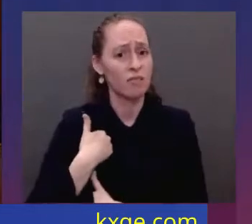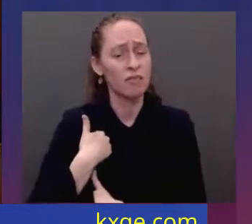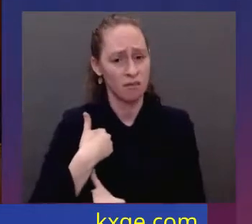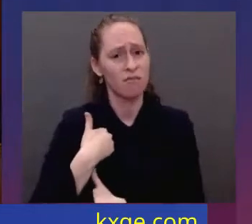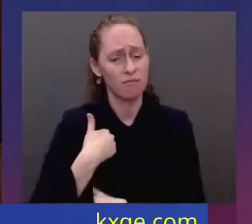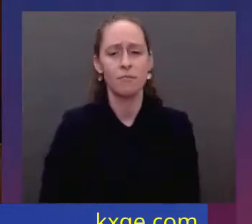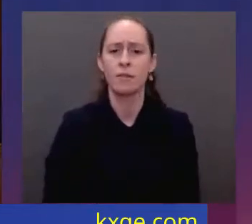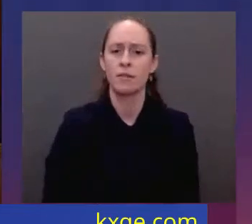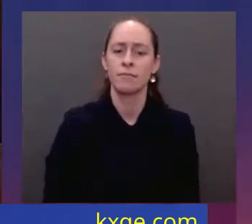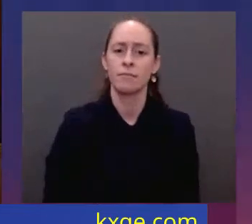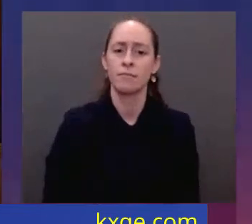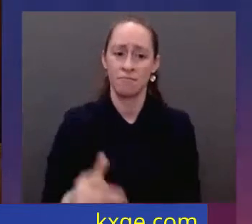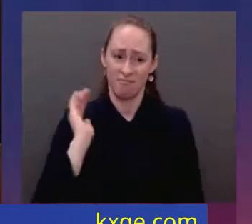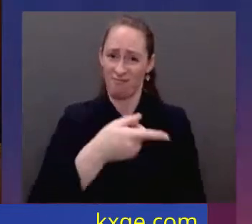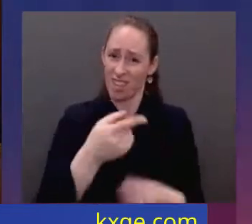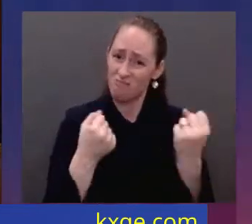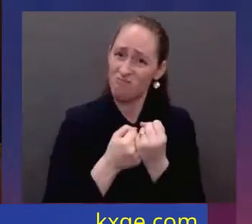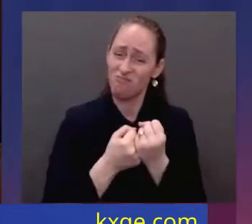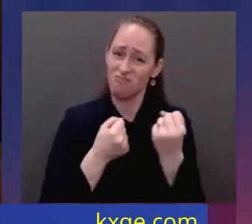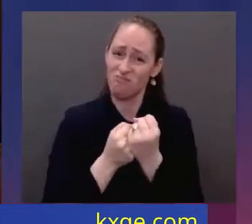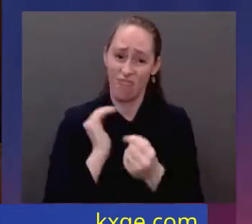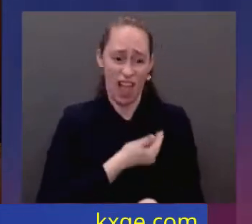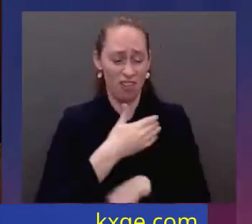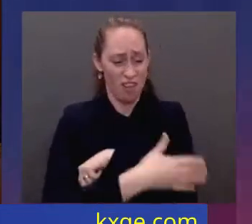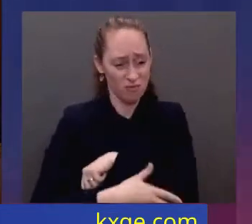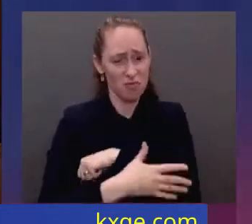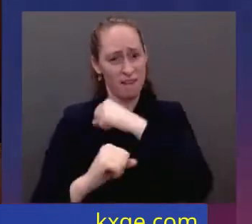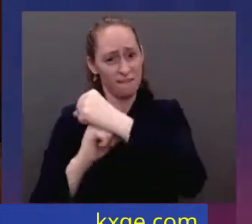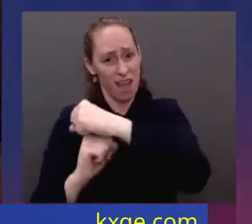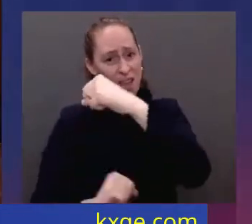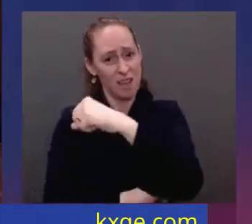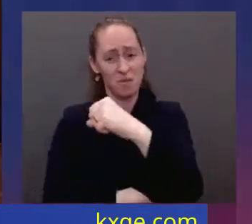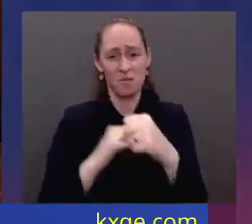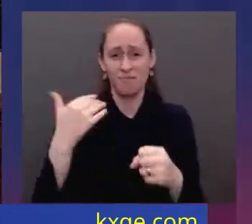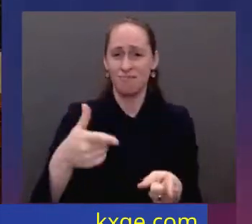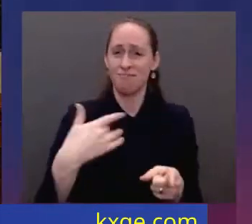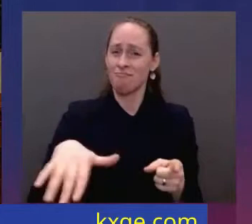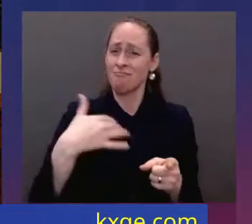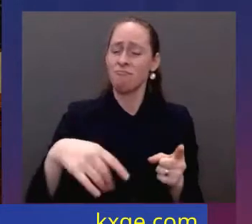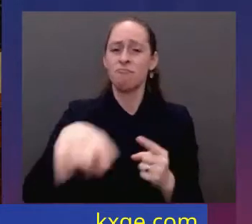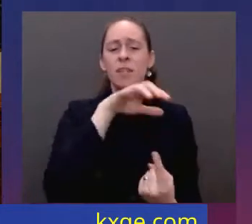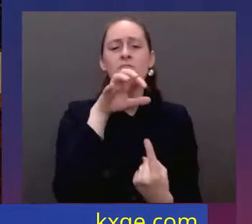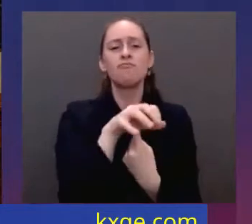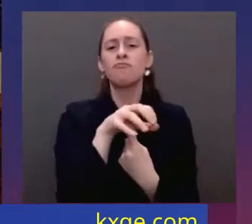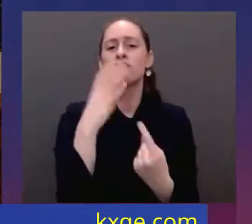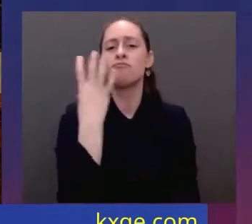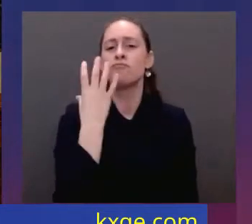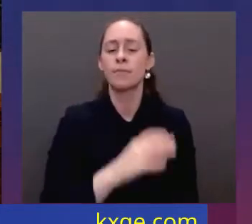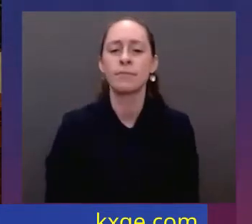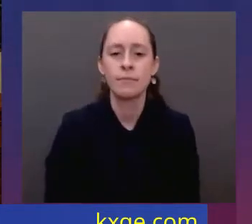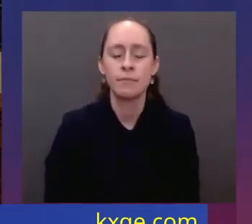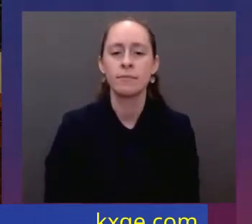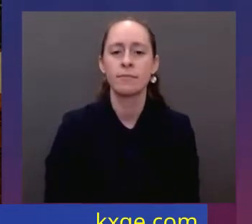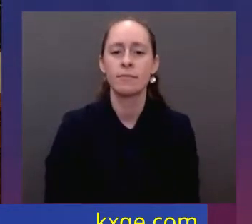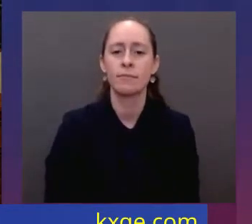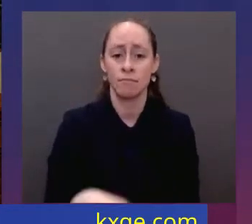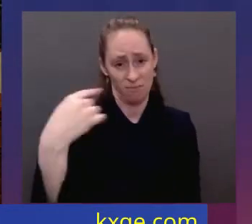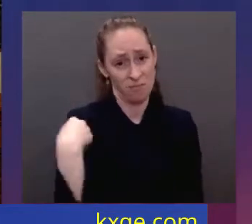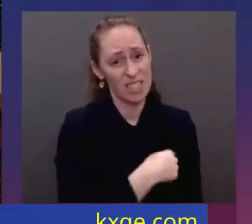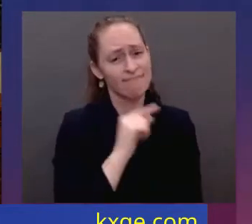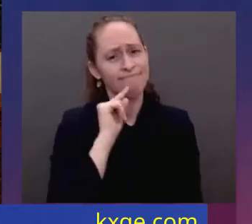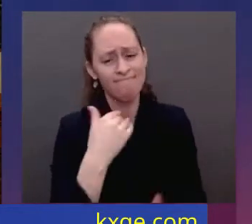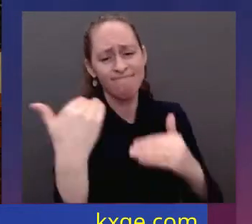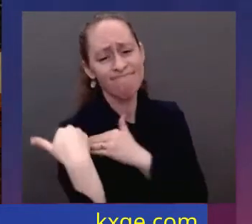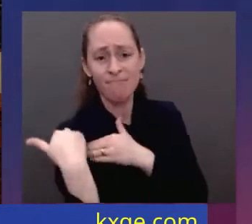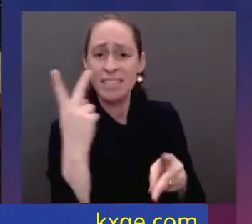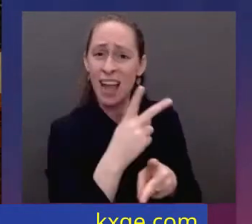country. They're the best of us. I've always believed that we have a sacred obligation to equip those we send to war and care for those in their family when they